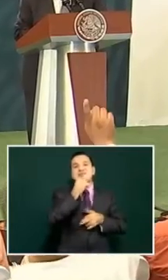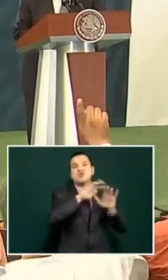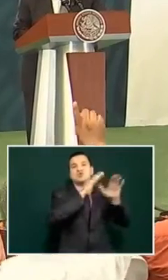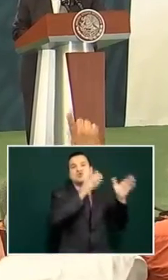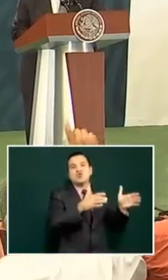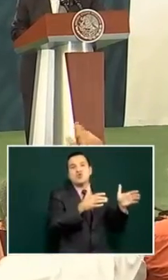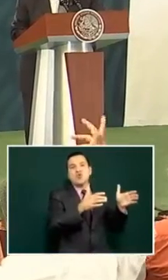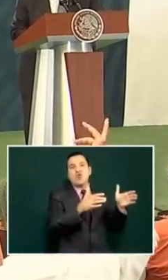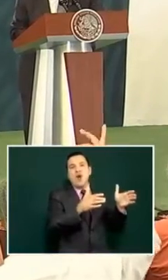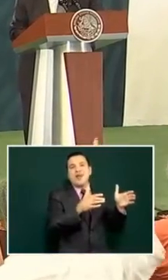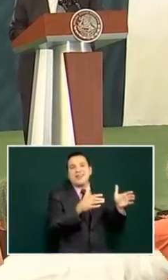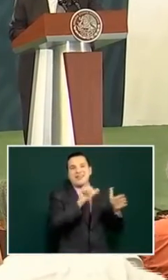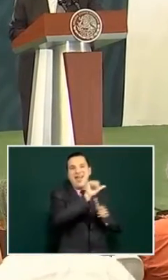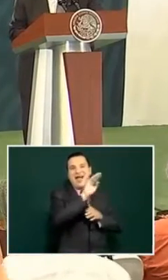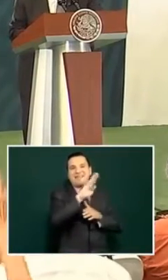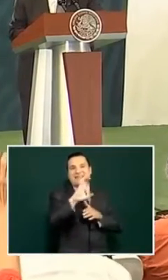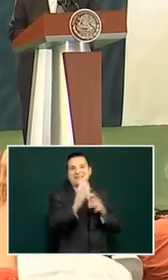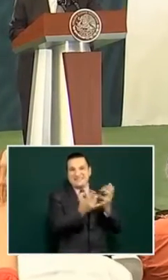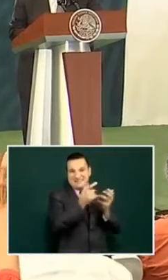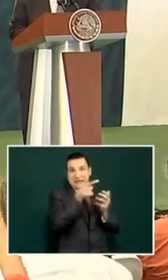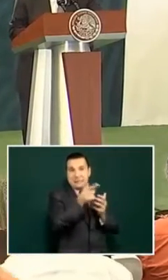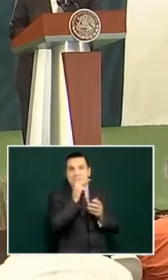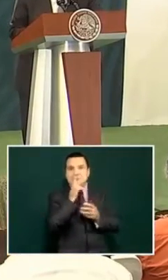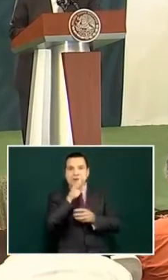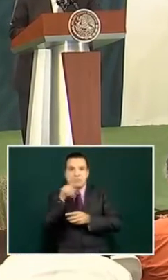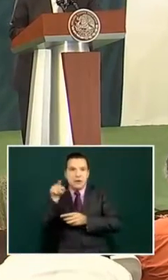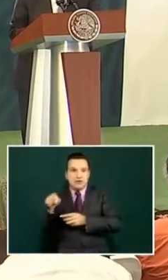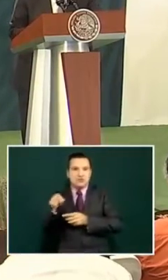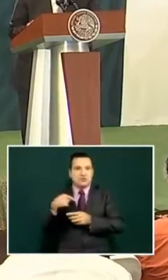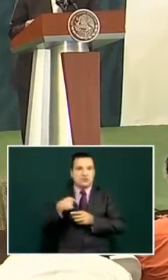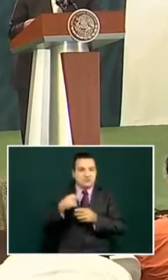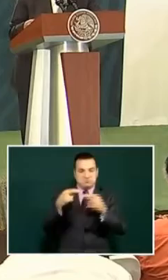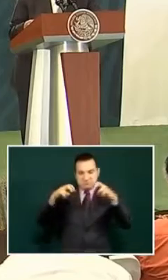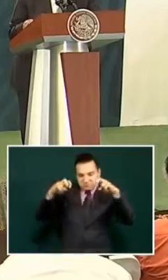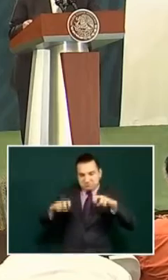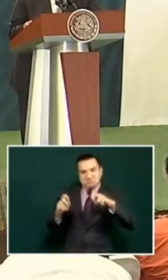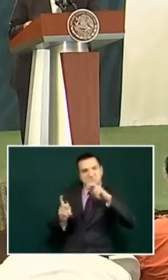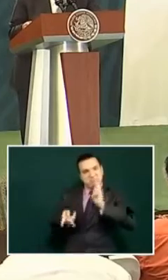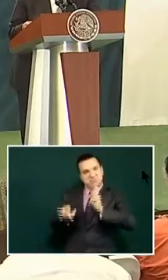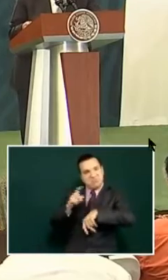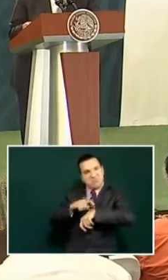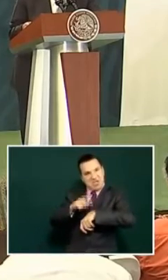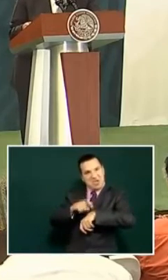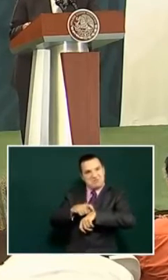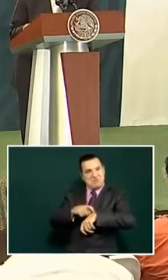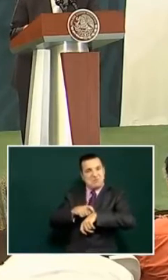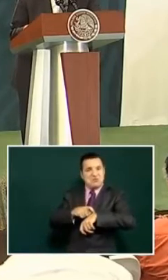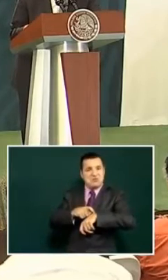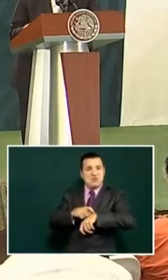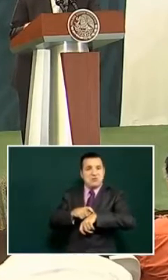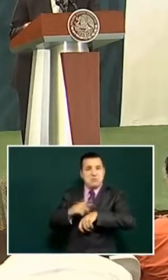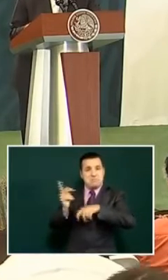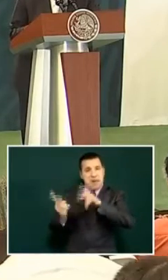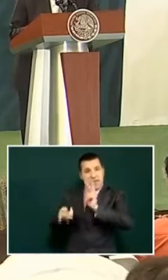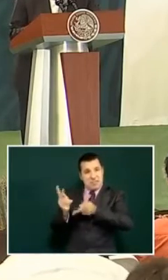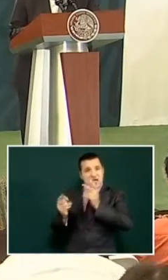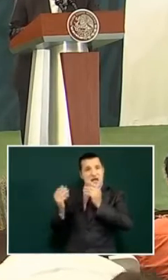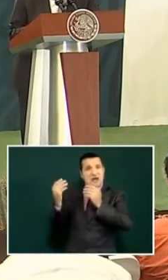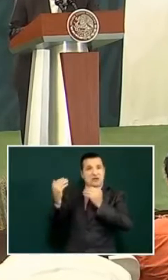I also need time for them so all in all we'll meet